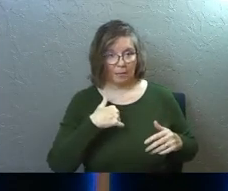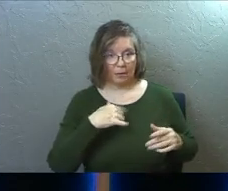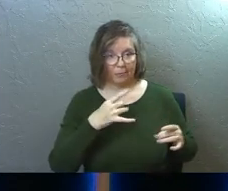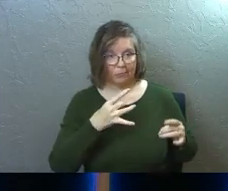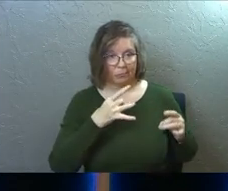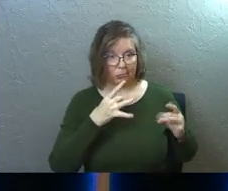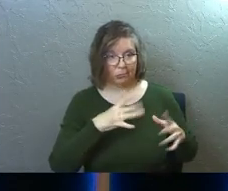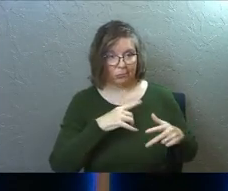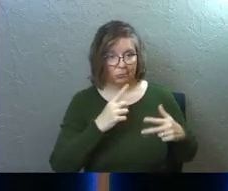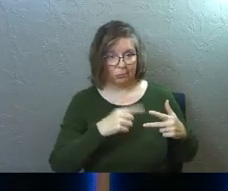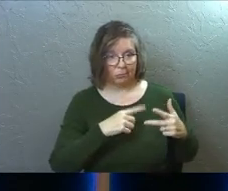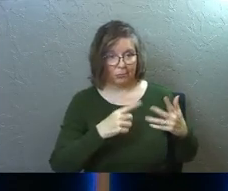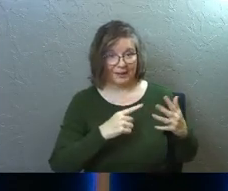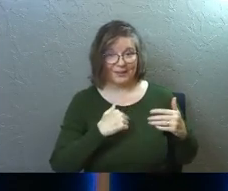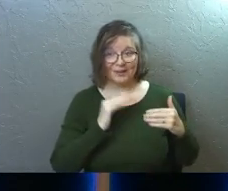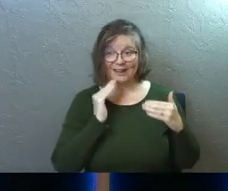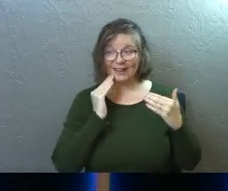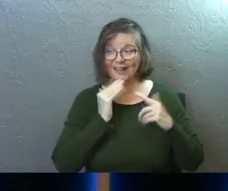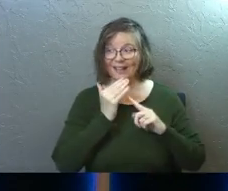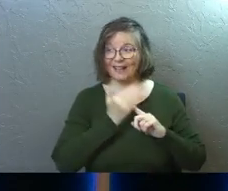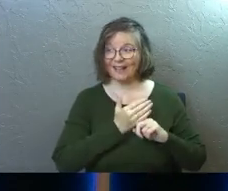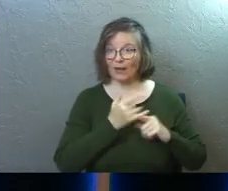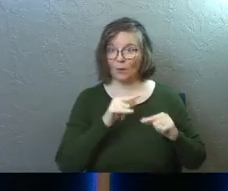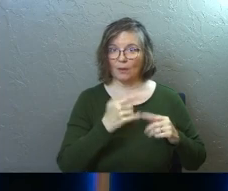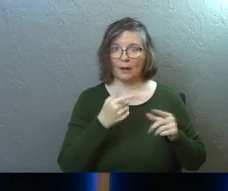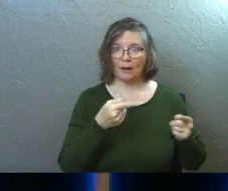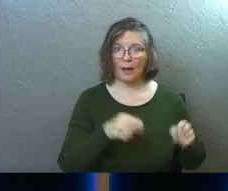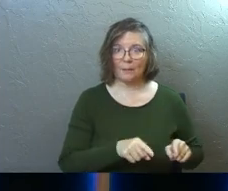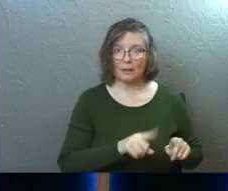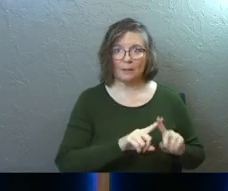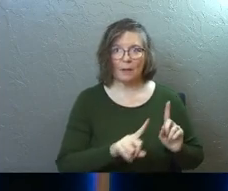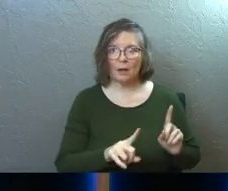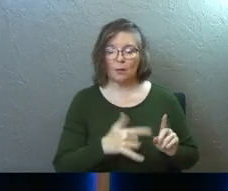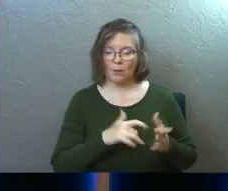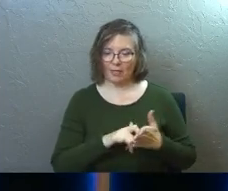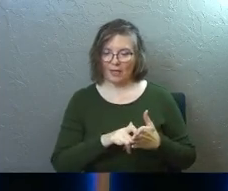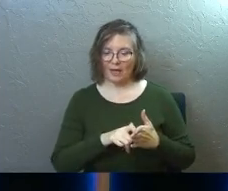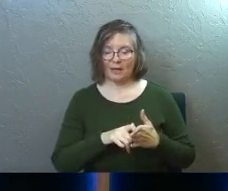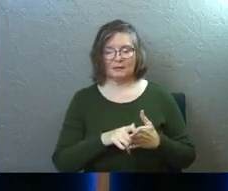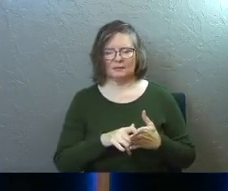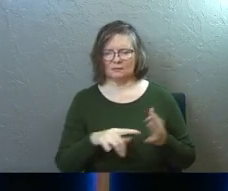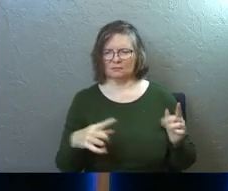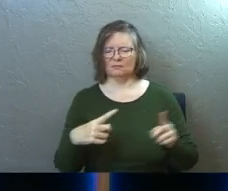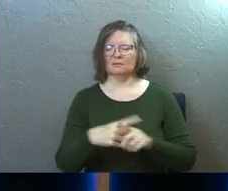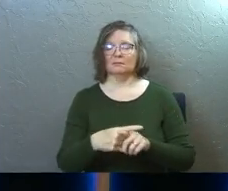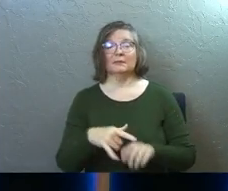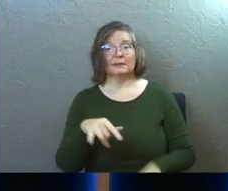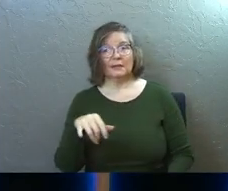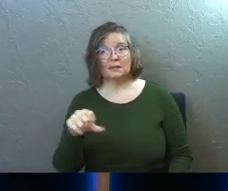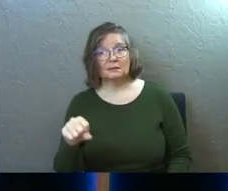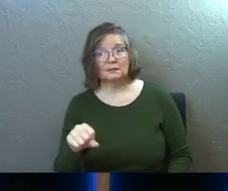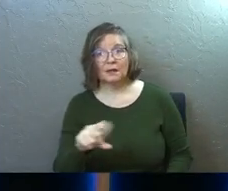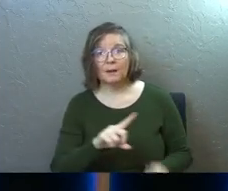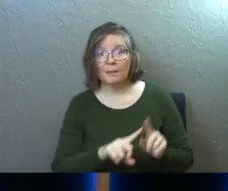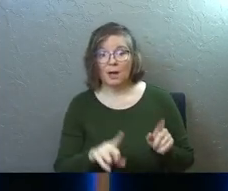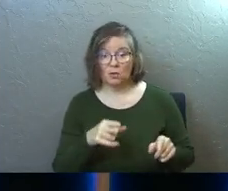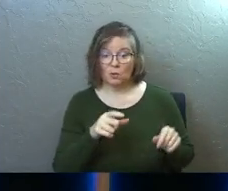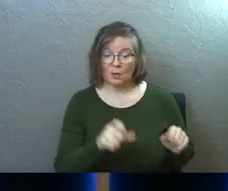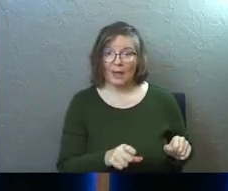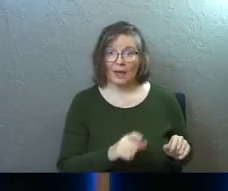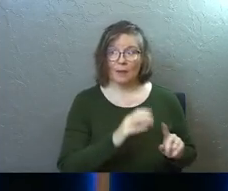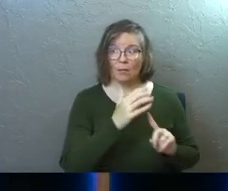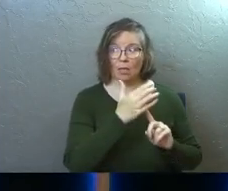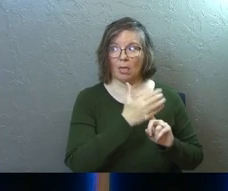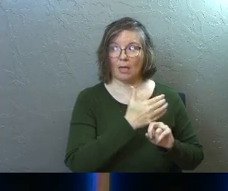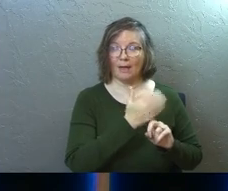And you can have the biggest smile on your face while it happens. You're like, well, that's paradoxical. Yes, it is. Here's